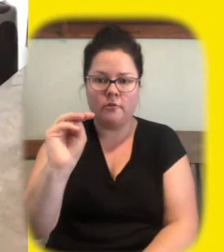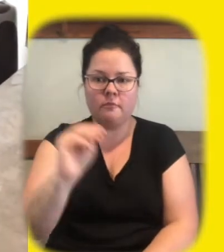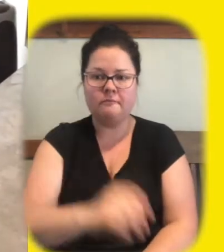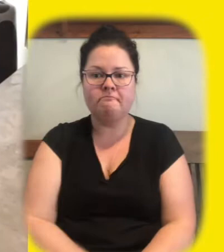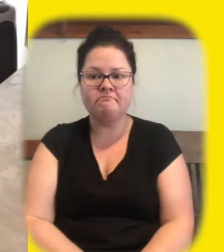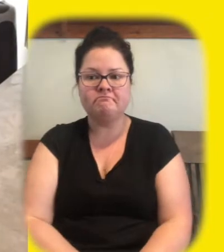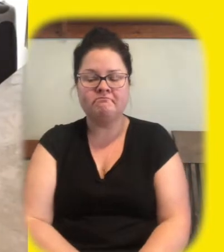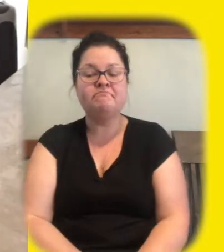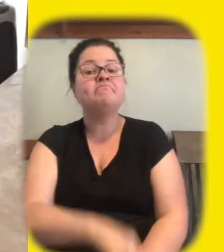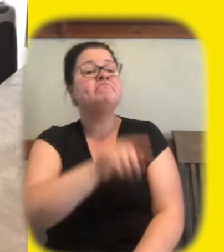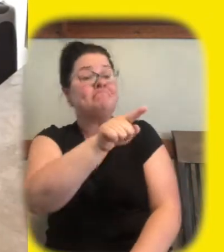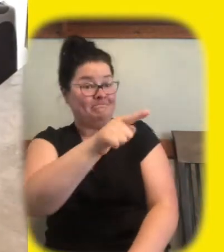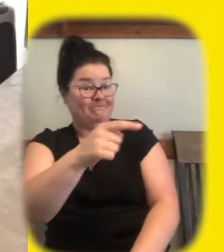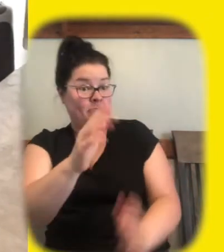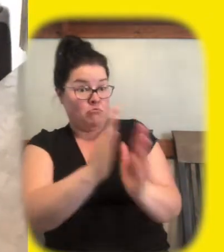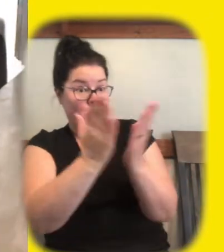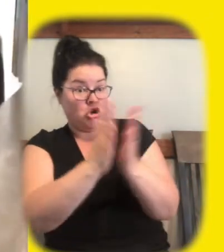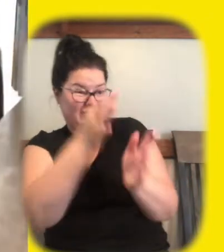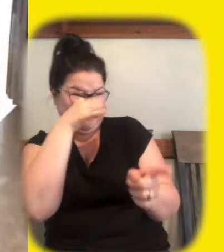you also have a book beside you